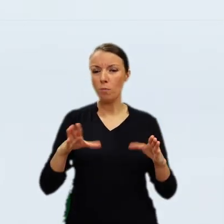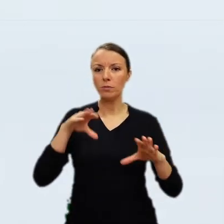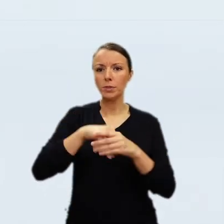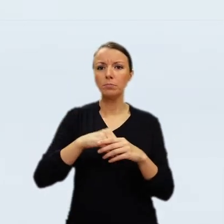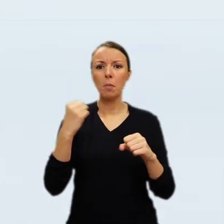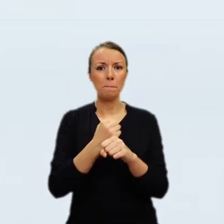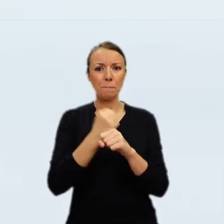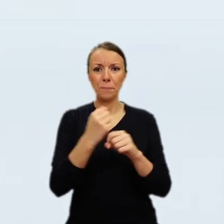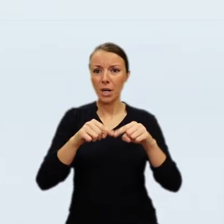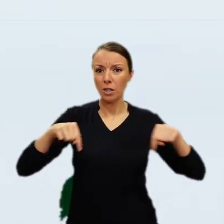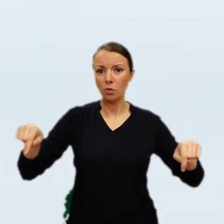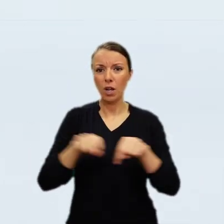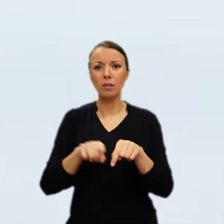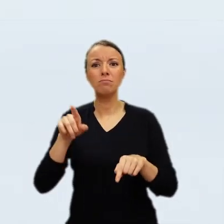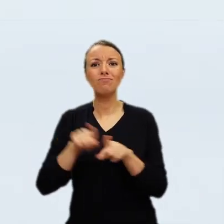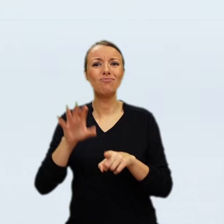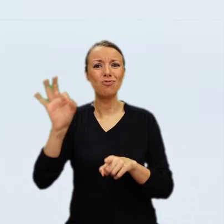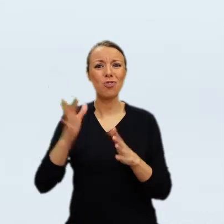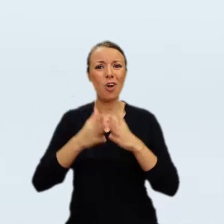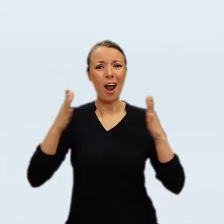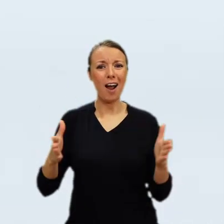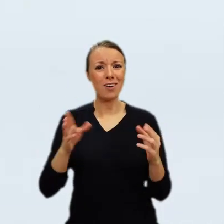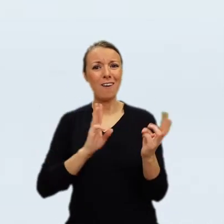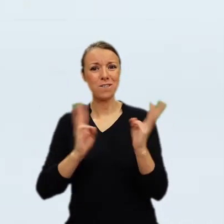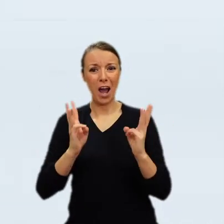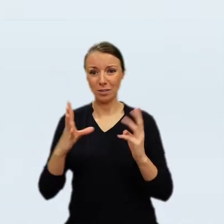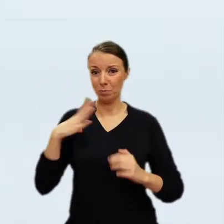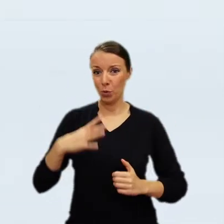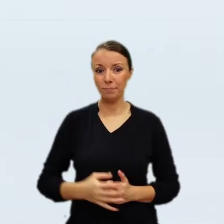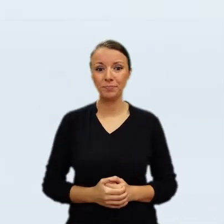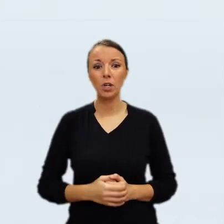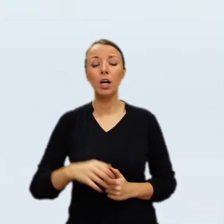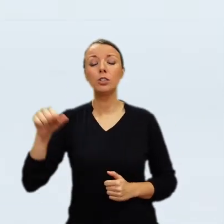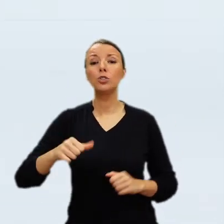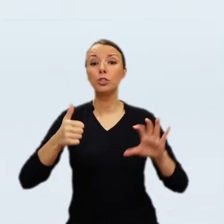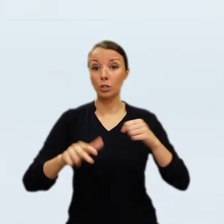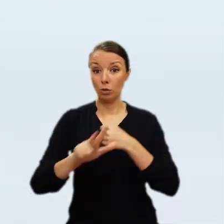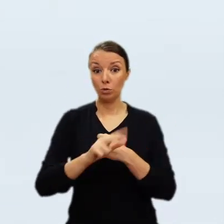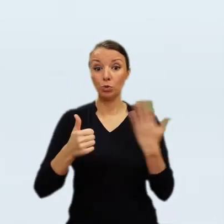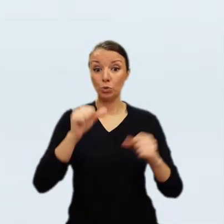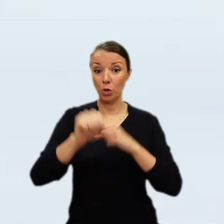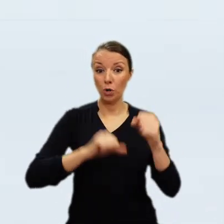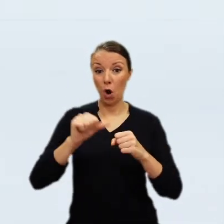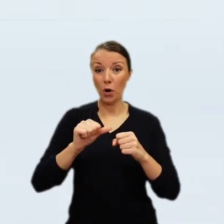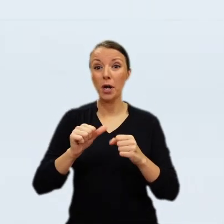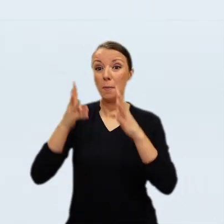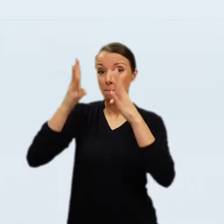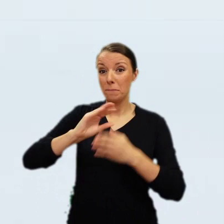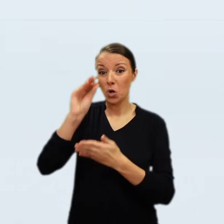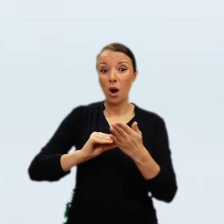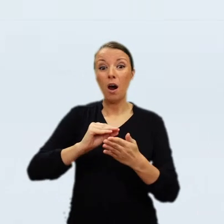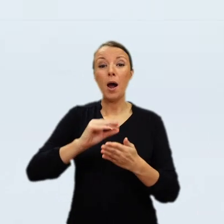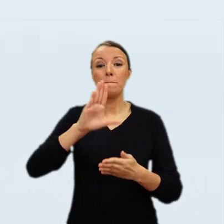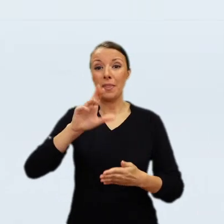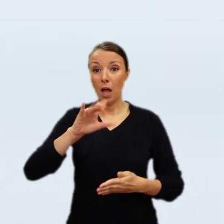1868, the biographer Filippo Baldinucci recalled, He, Rembrandt, went to public sales by